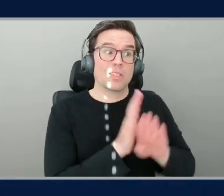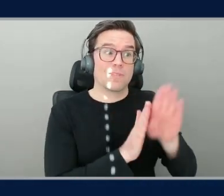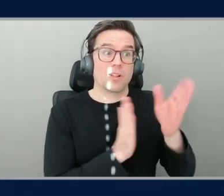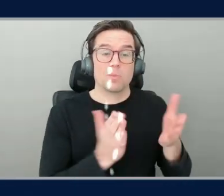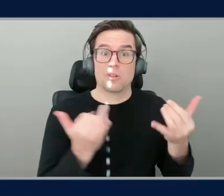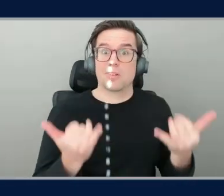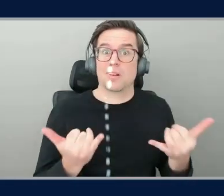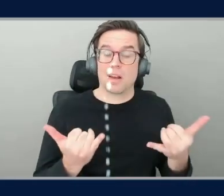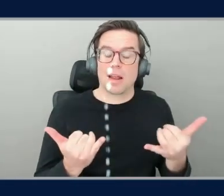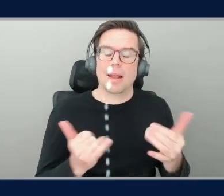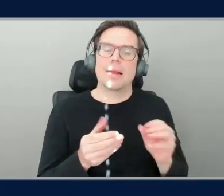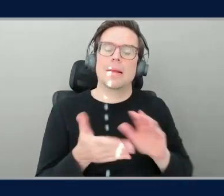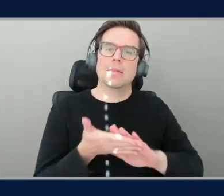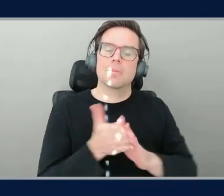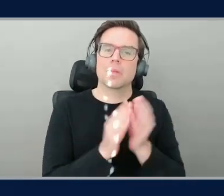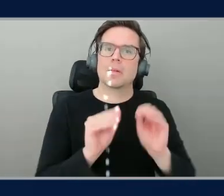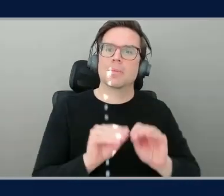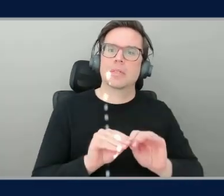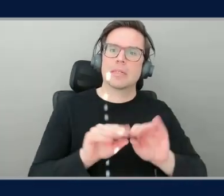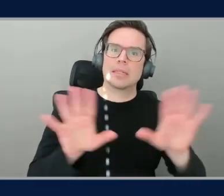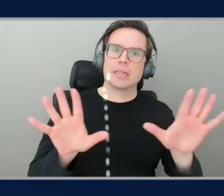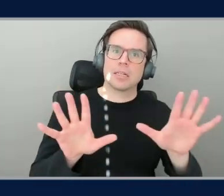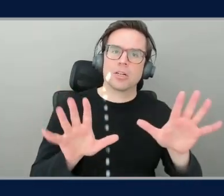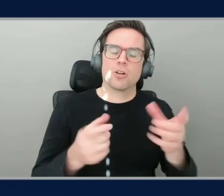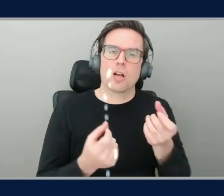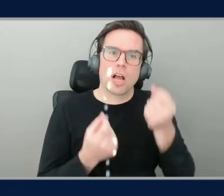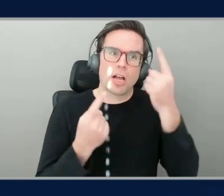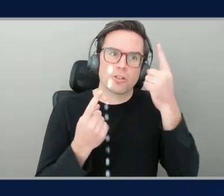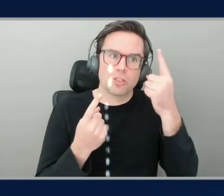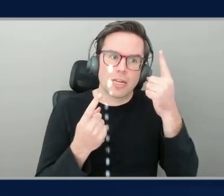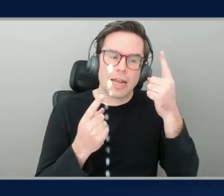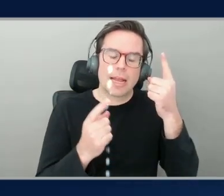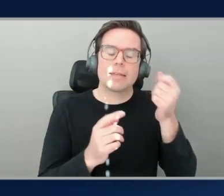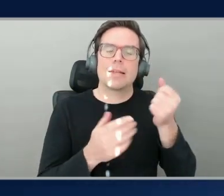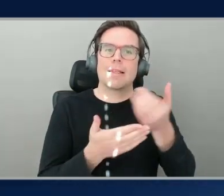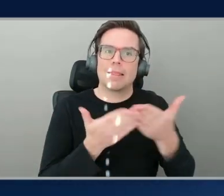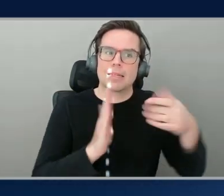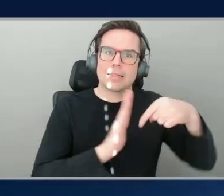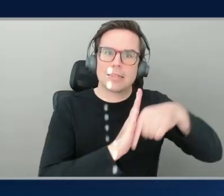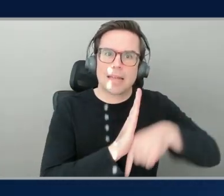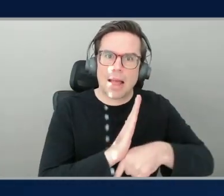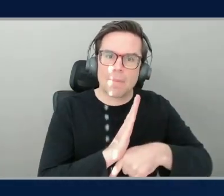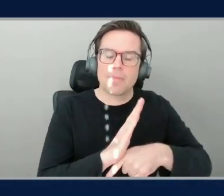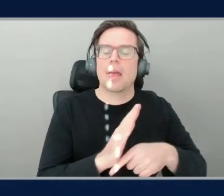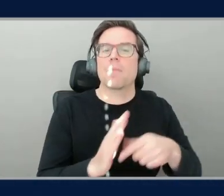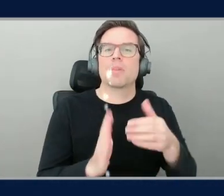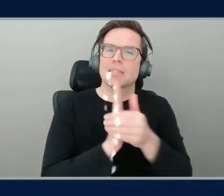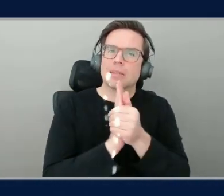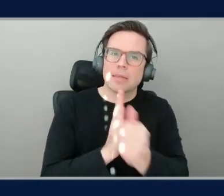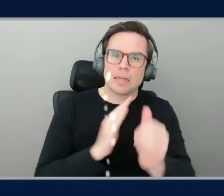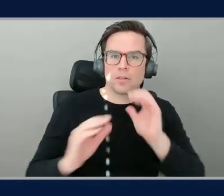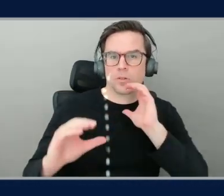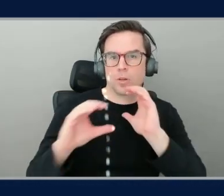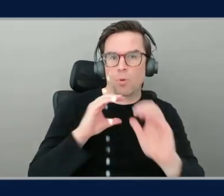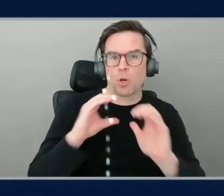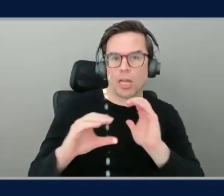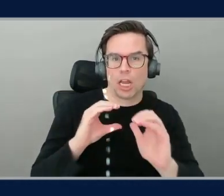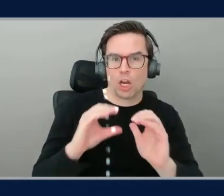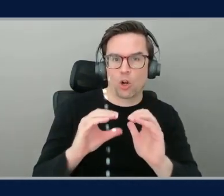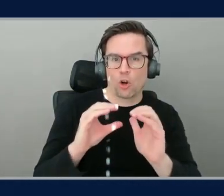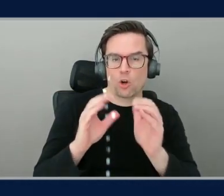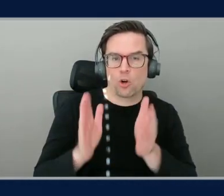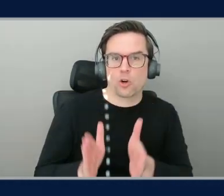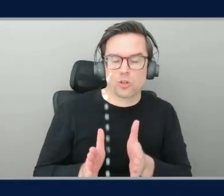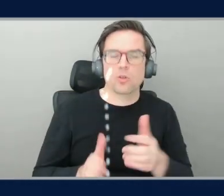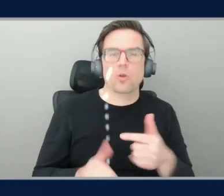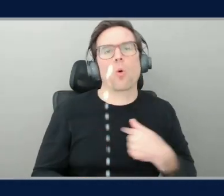understanding problems in depth and being an incredibly good communicator, being able to, as we've always worked to make sure that we understand